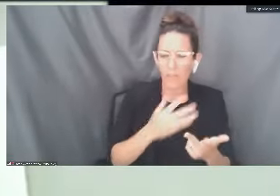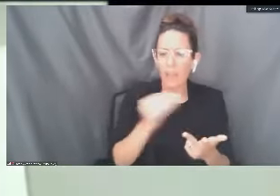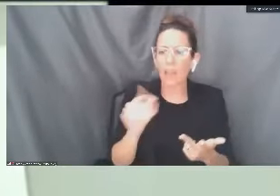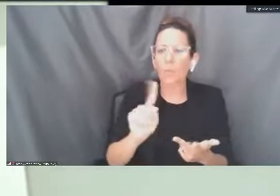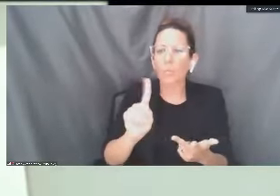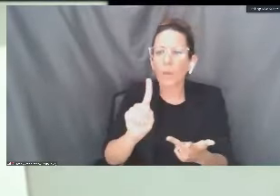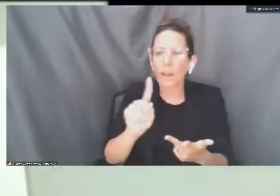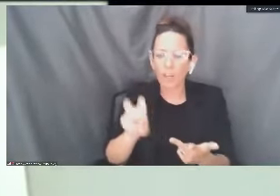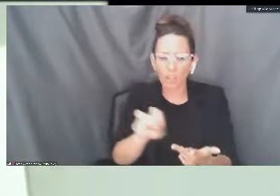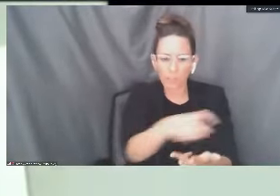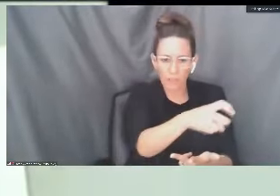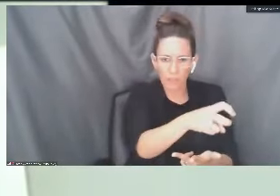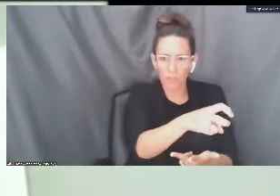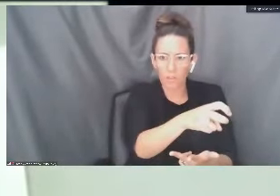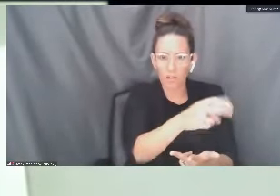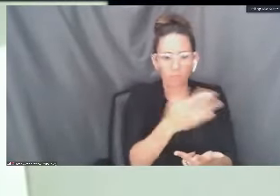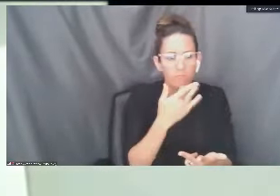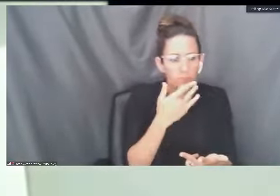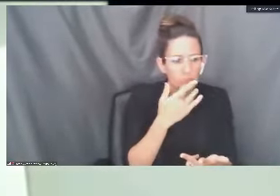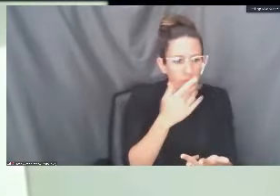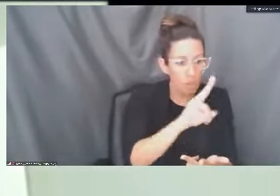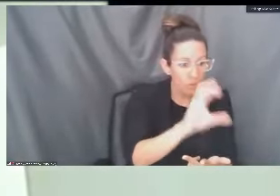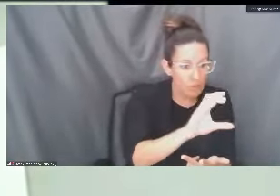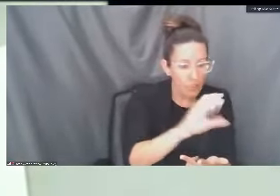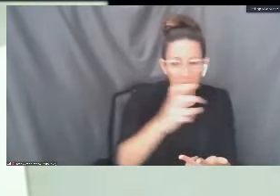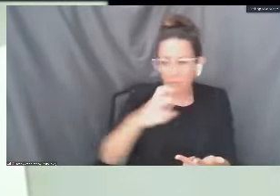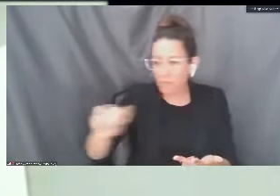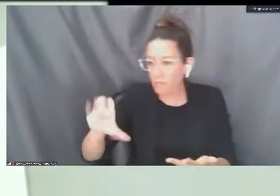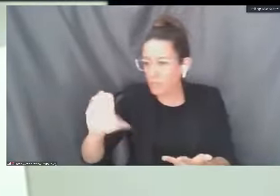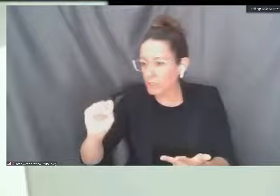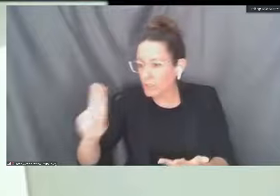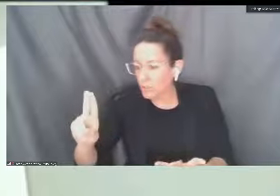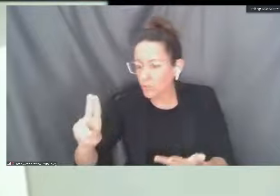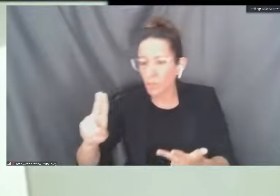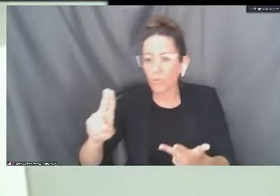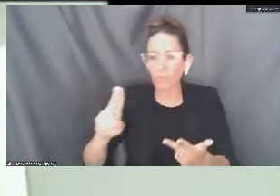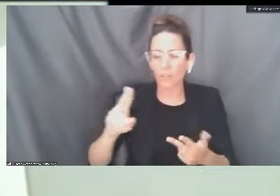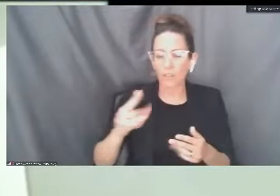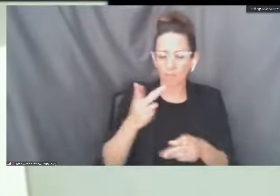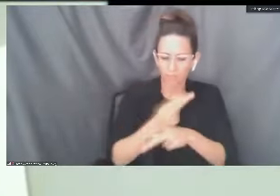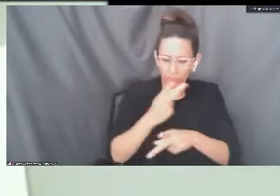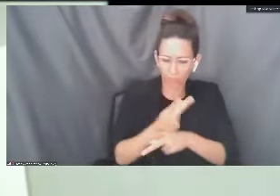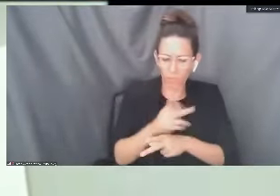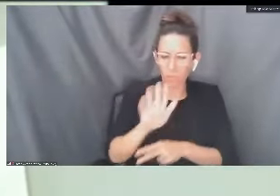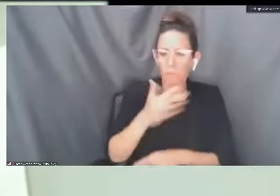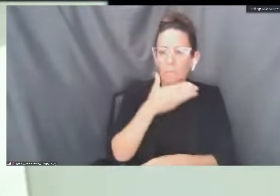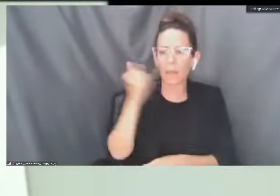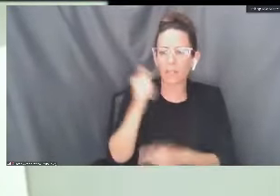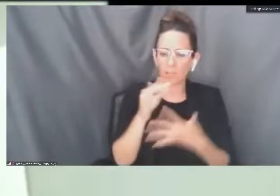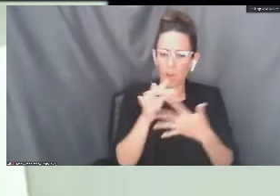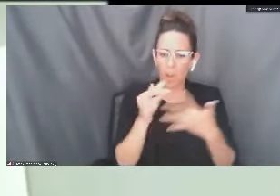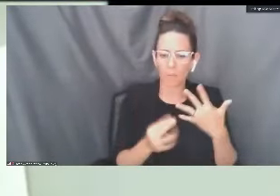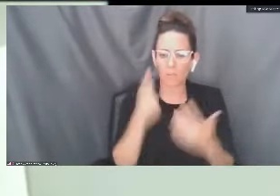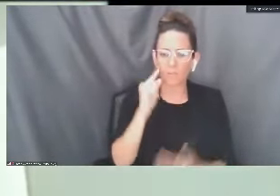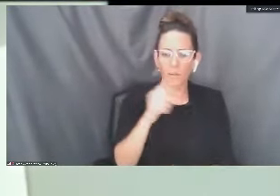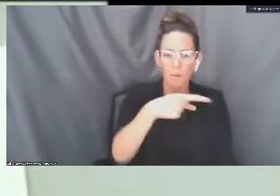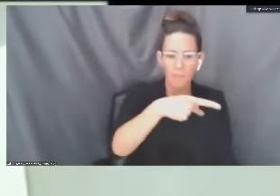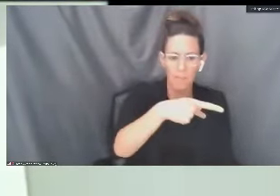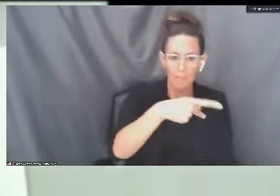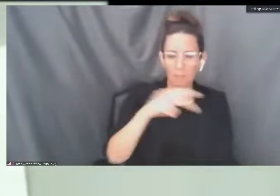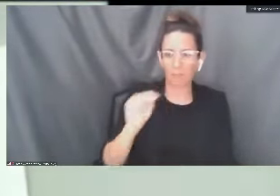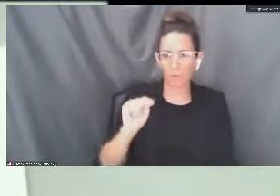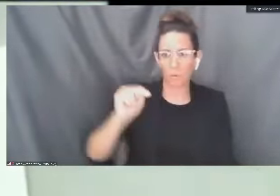transfer institution destination to really determine what is the best option for you in regards to pass no pass.